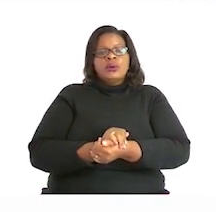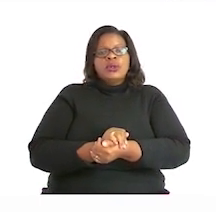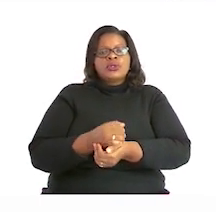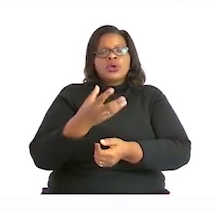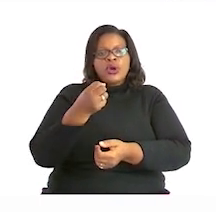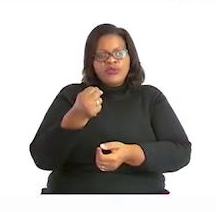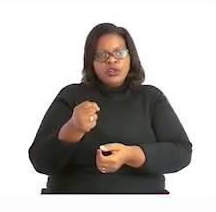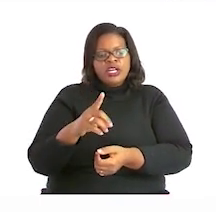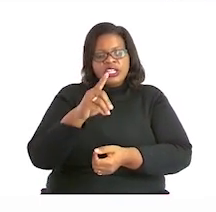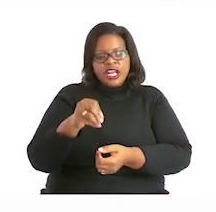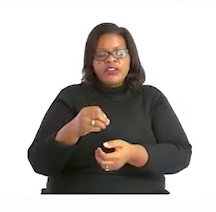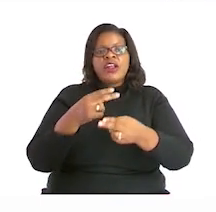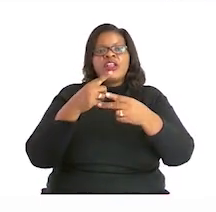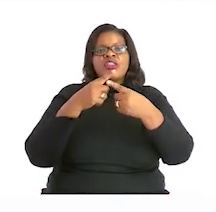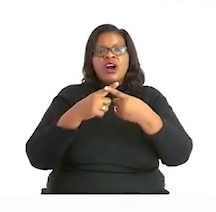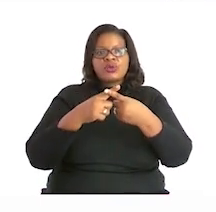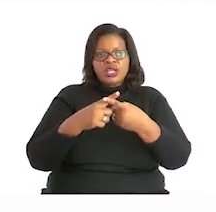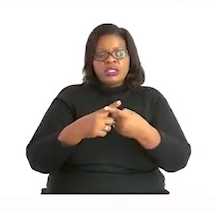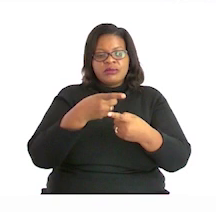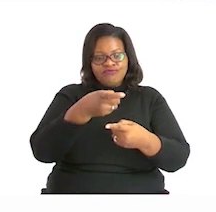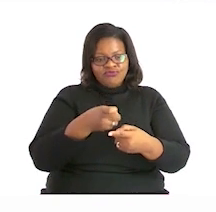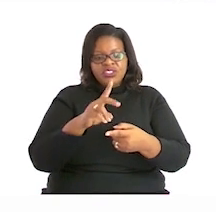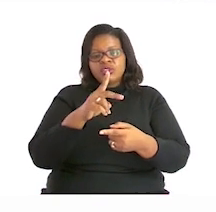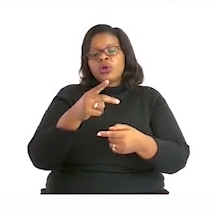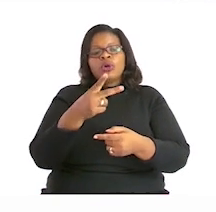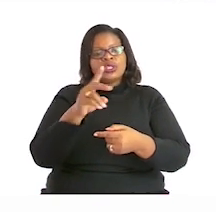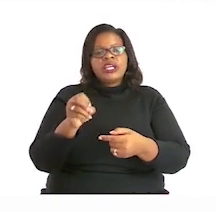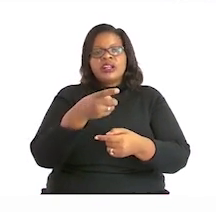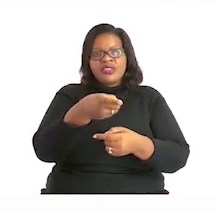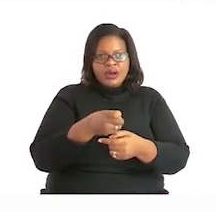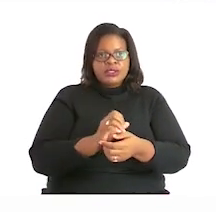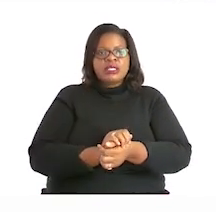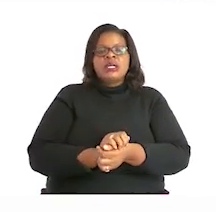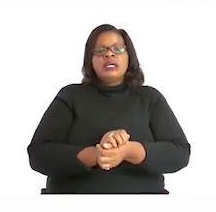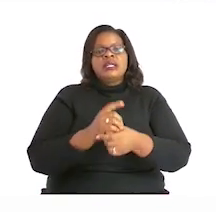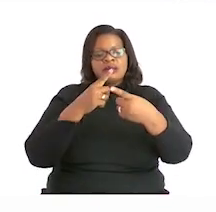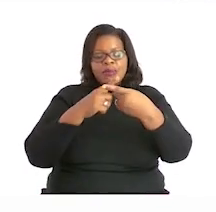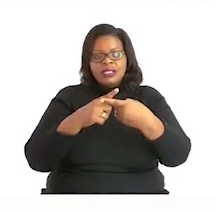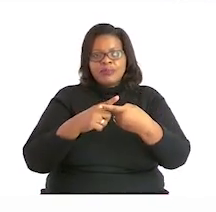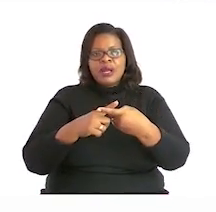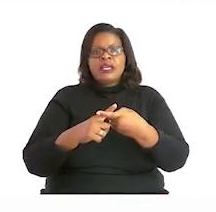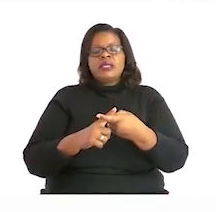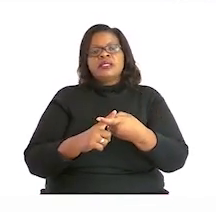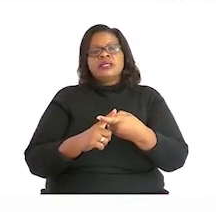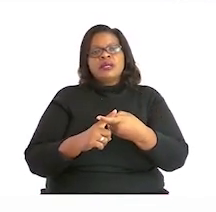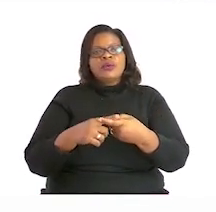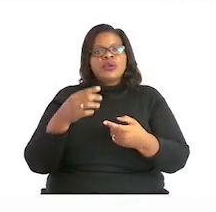thousand, we multiply it with a nine, and the value is ninety thousand.